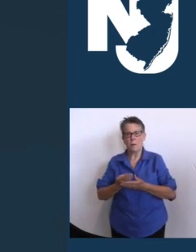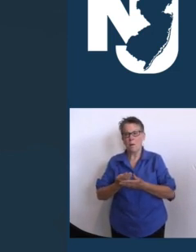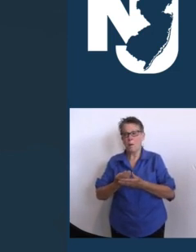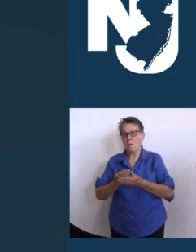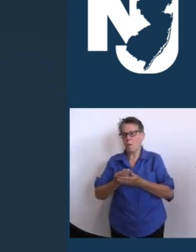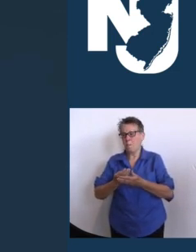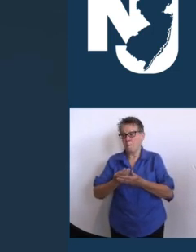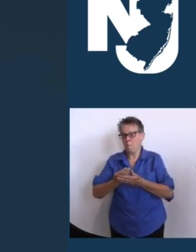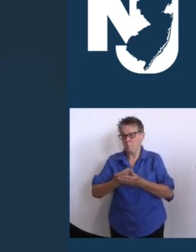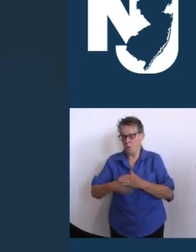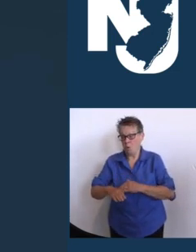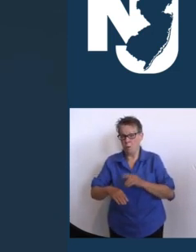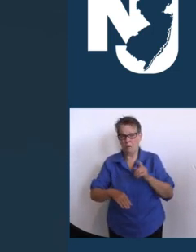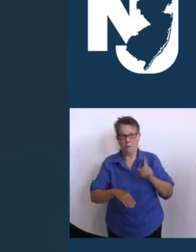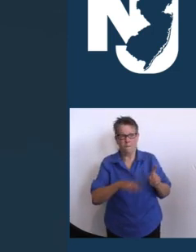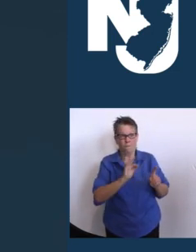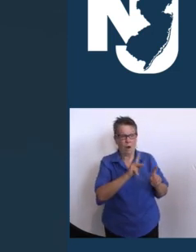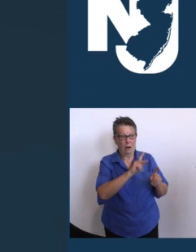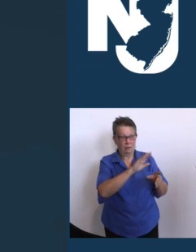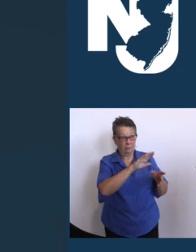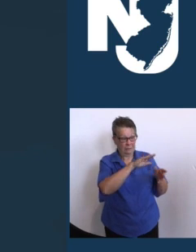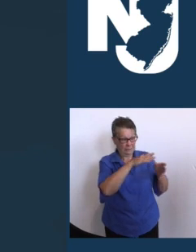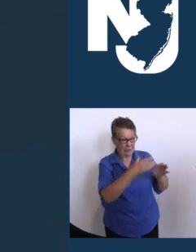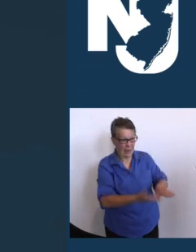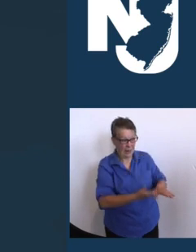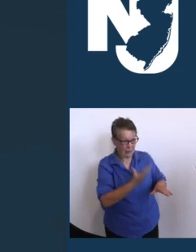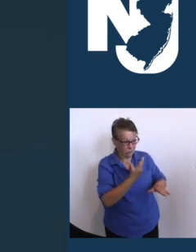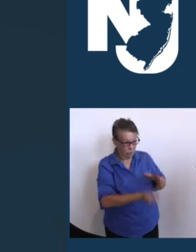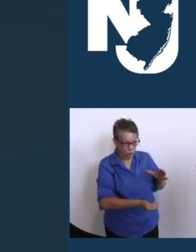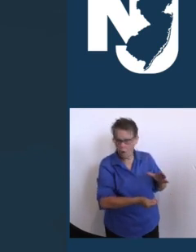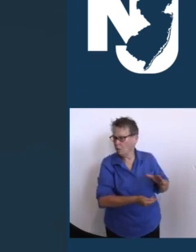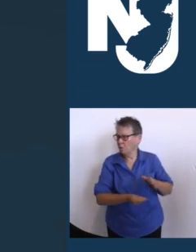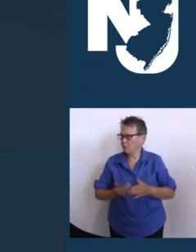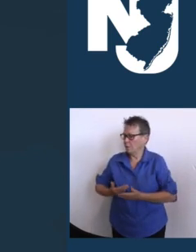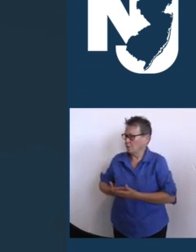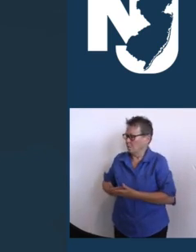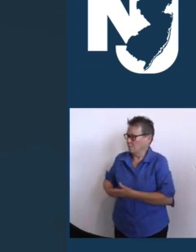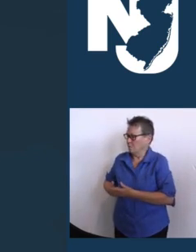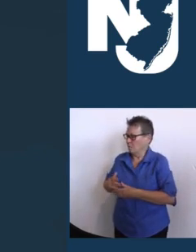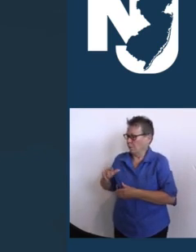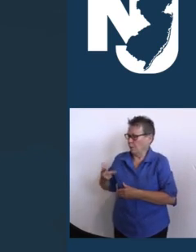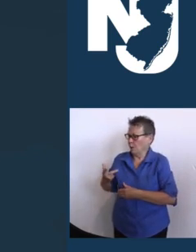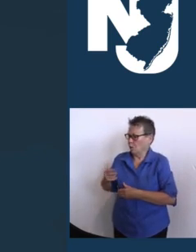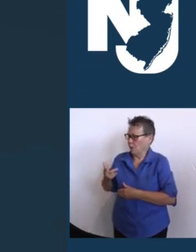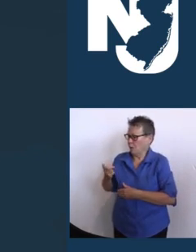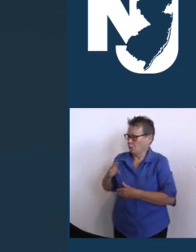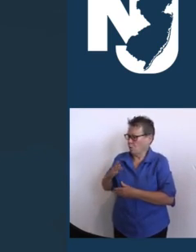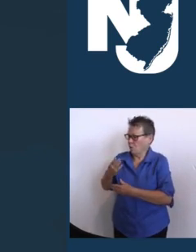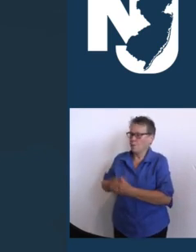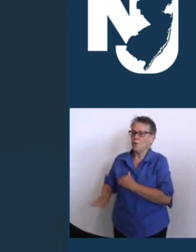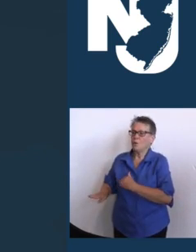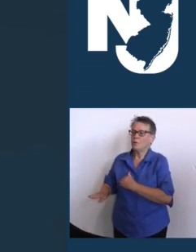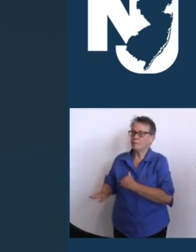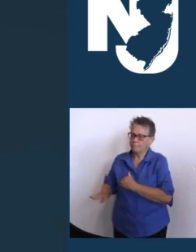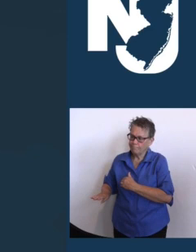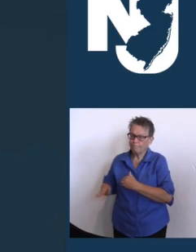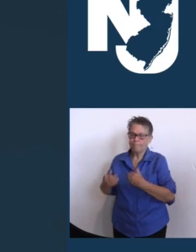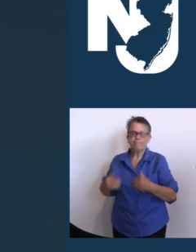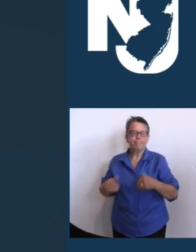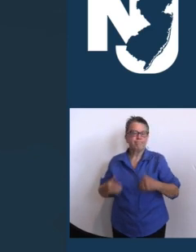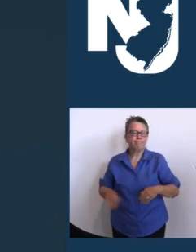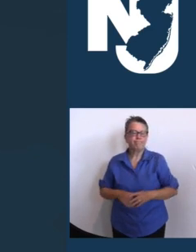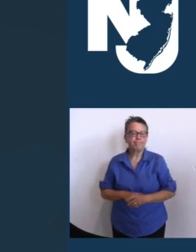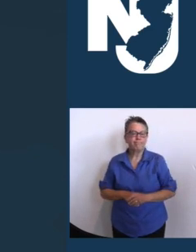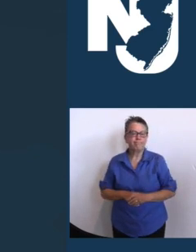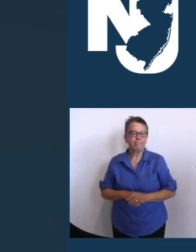Elizabeth and his son Frank III last week. We are grateful to Frank for a life spent looking after others, and may he rest